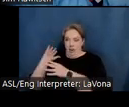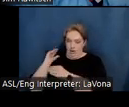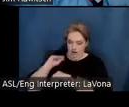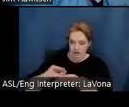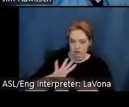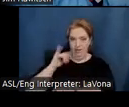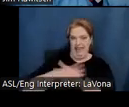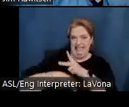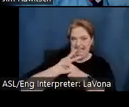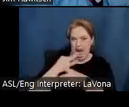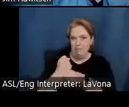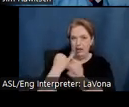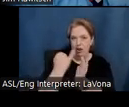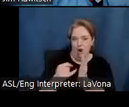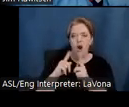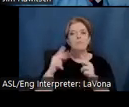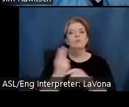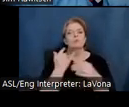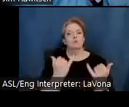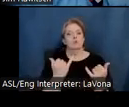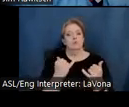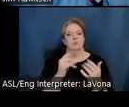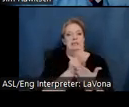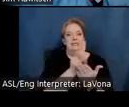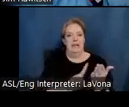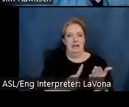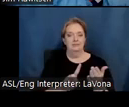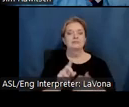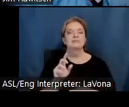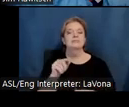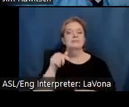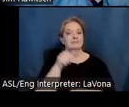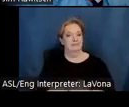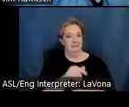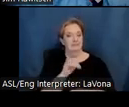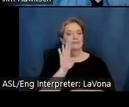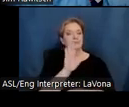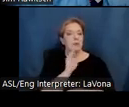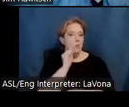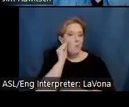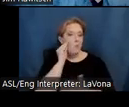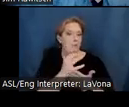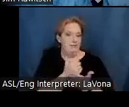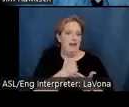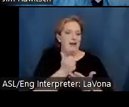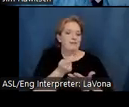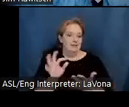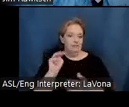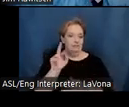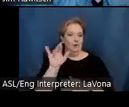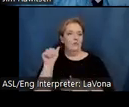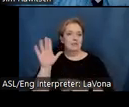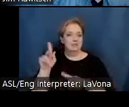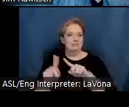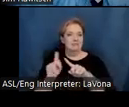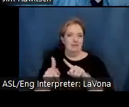The Maloof art collection in Rancho Cucabonga holds several of Maria's pieces, as well as one small bowl that